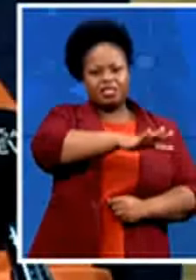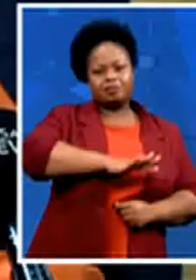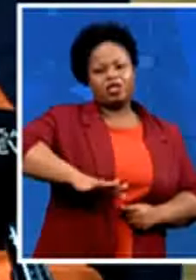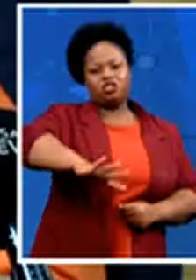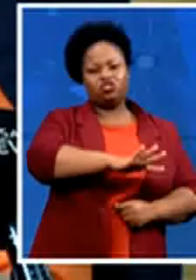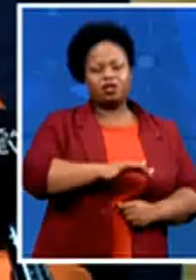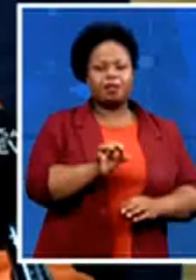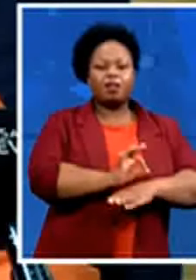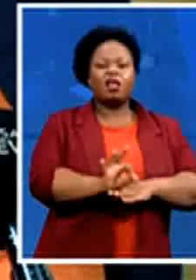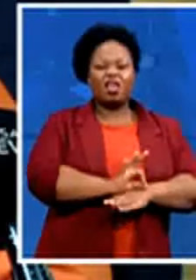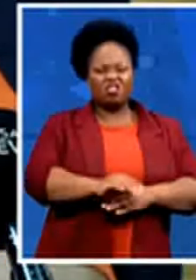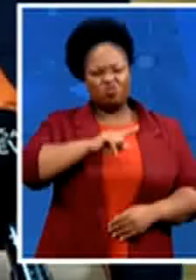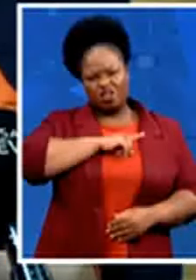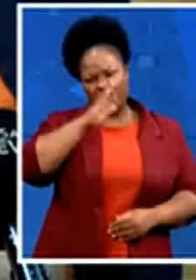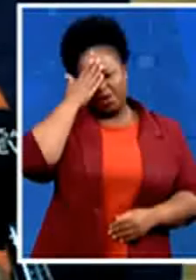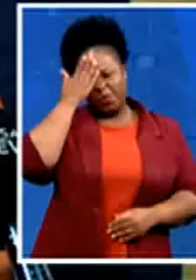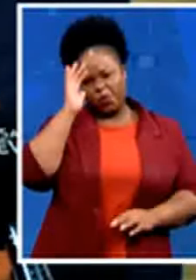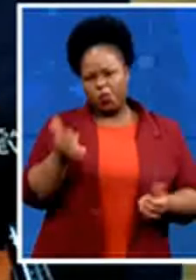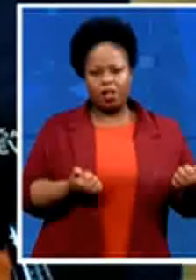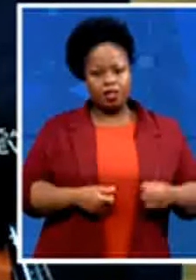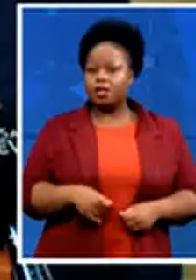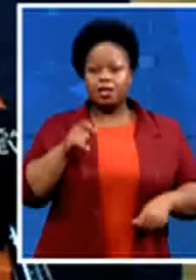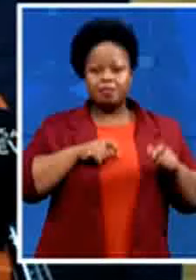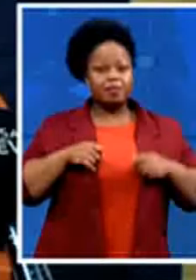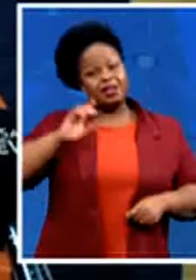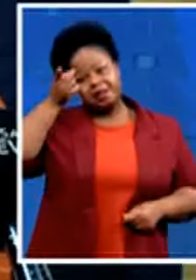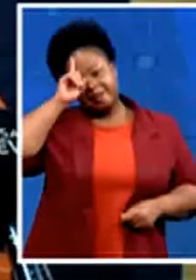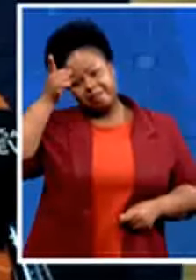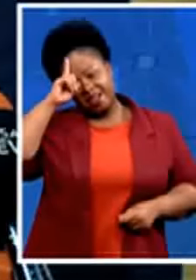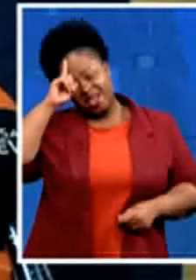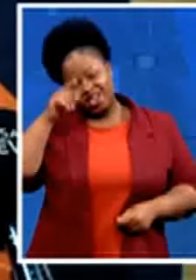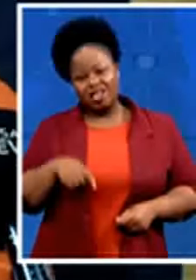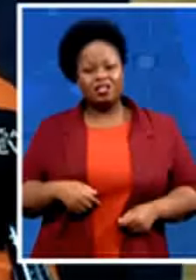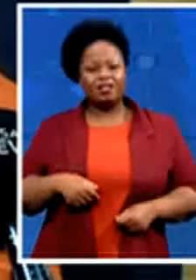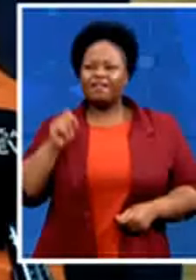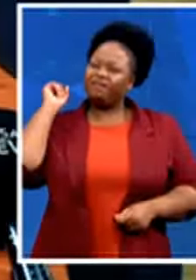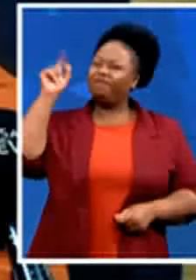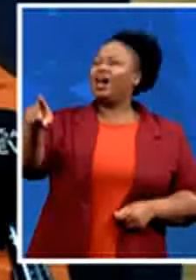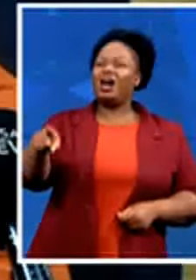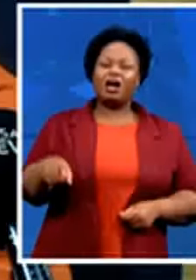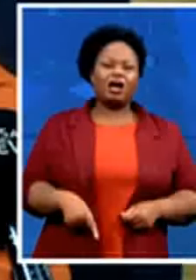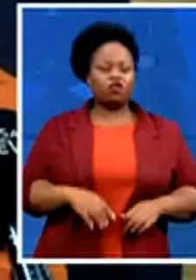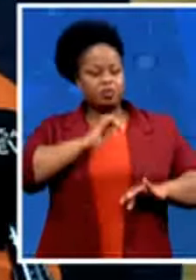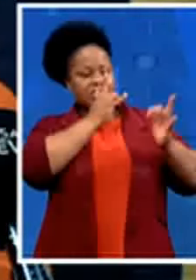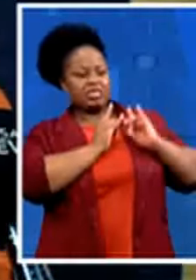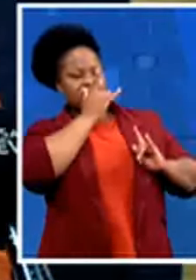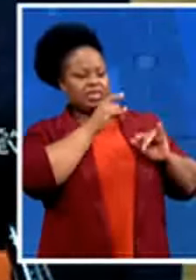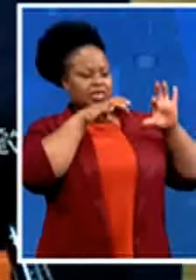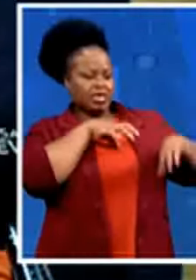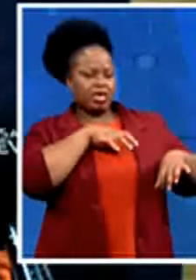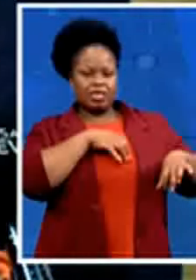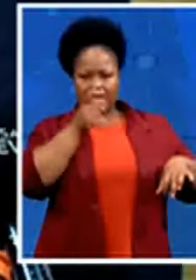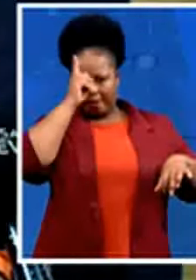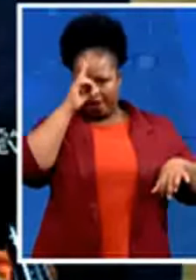that people of color will put far away from cities and an indictment to us in our new